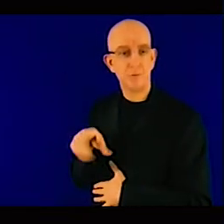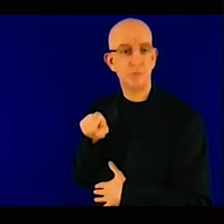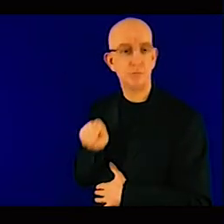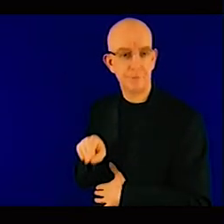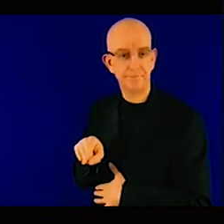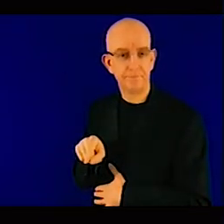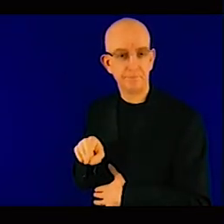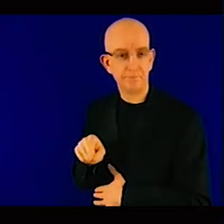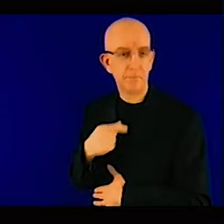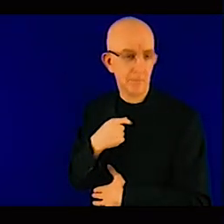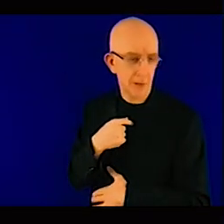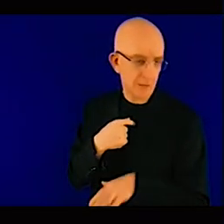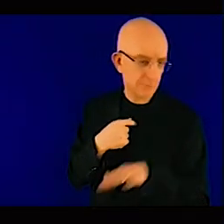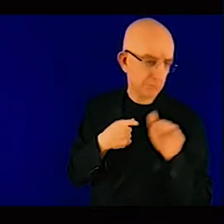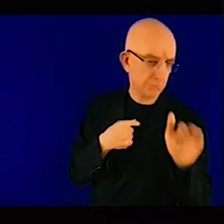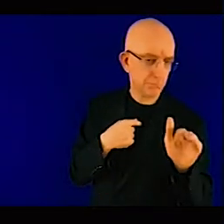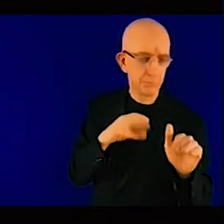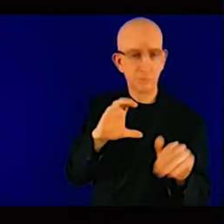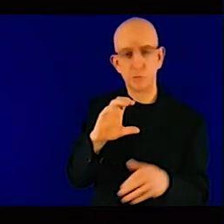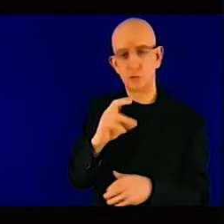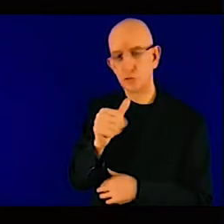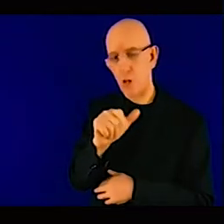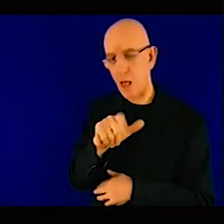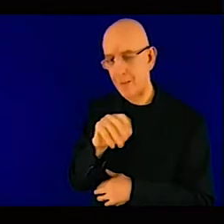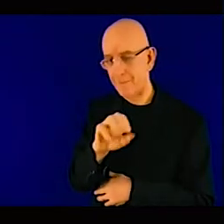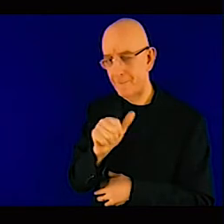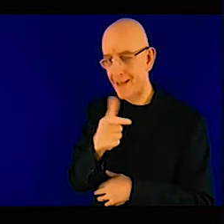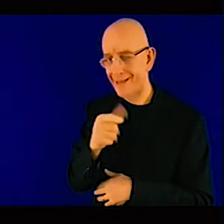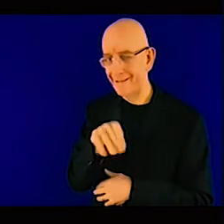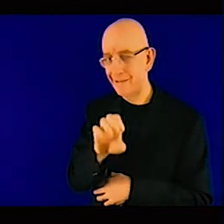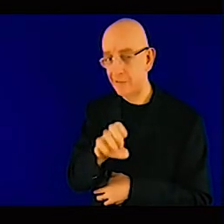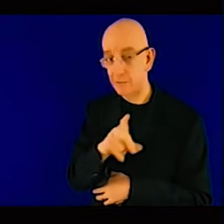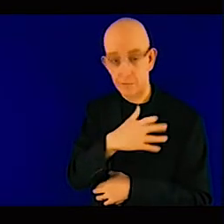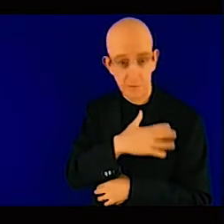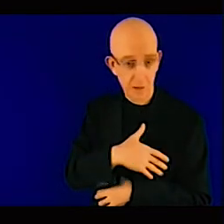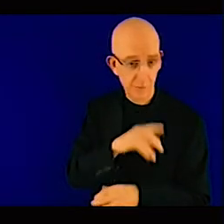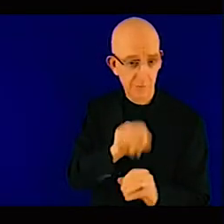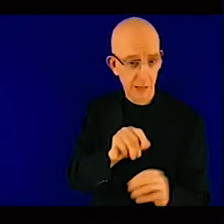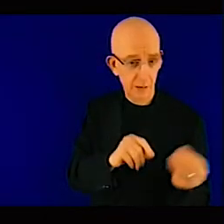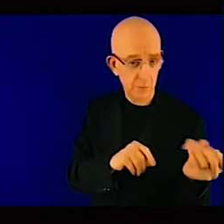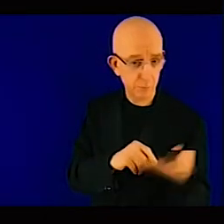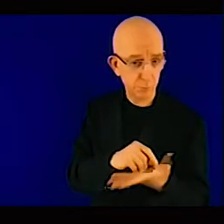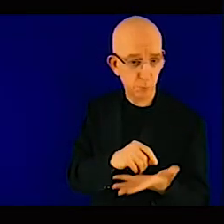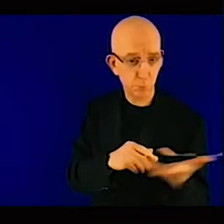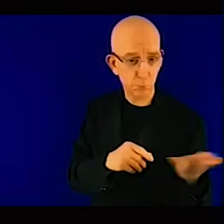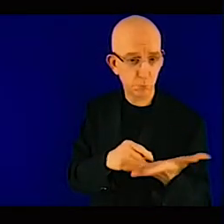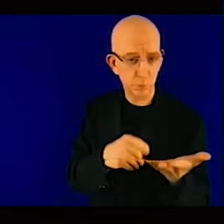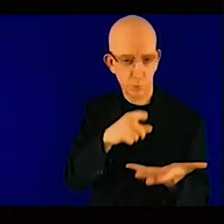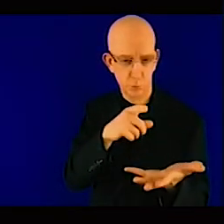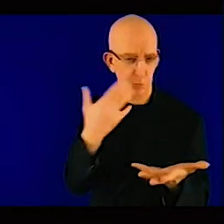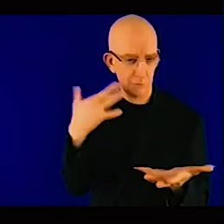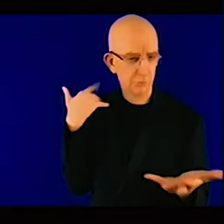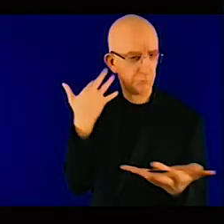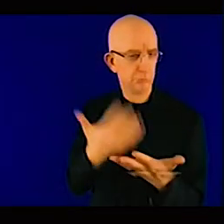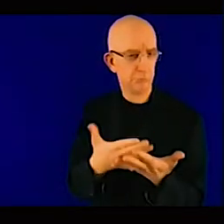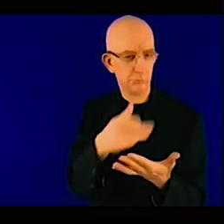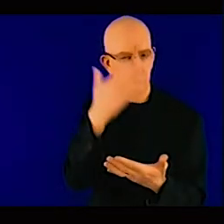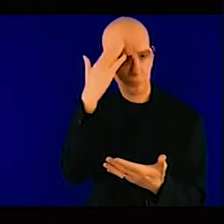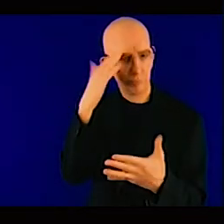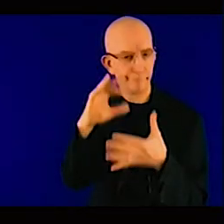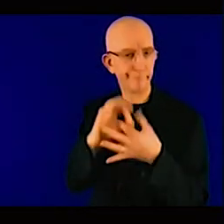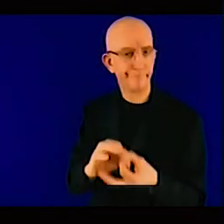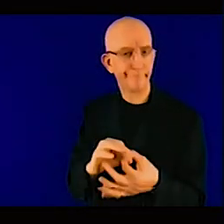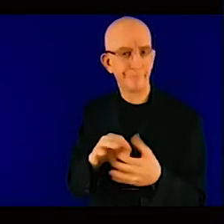in, in, in developing country energy, uh, infrastructure projects, as well as working with countries in developing energy policies,